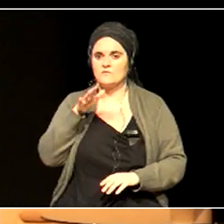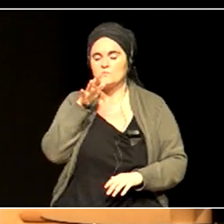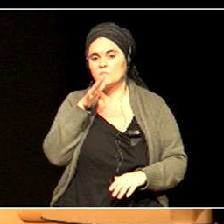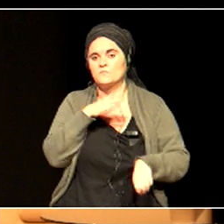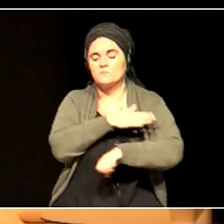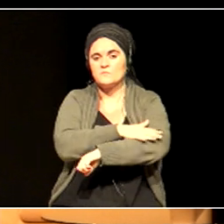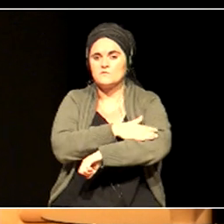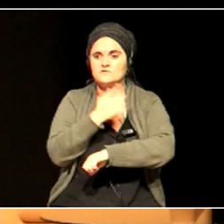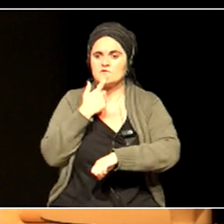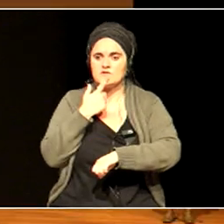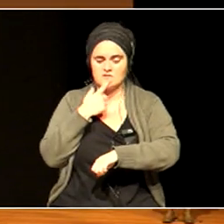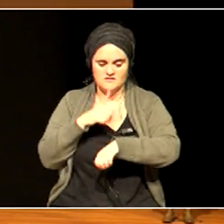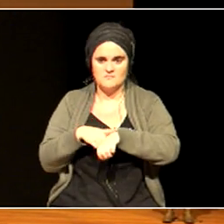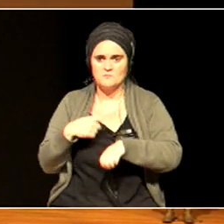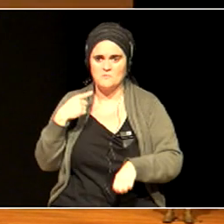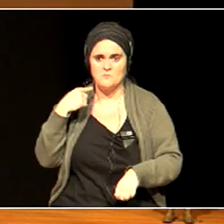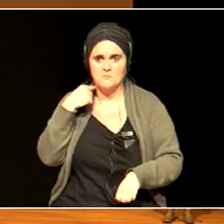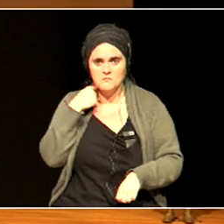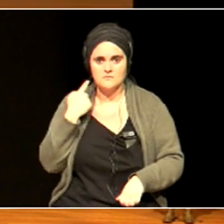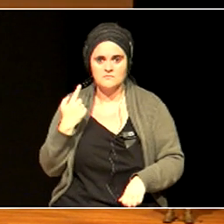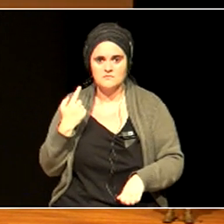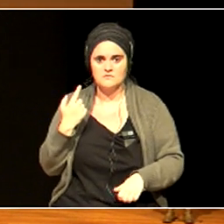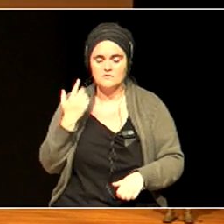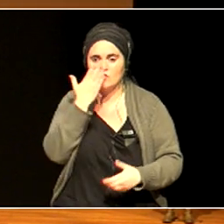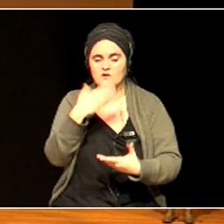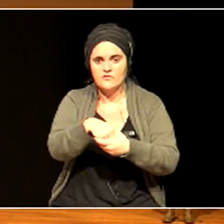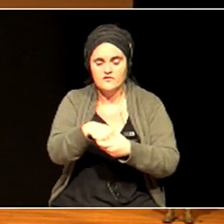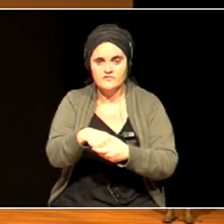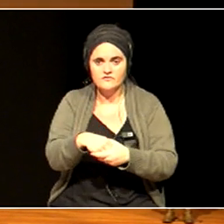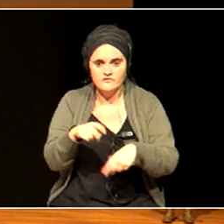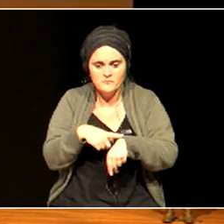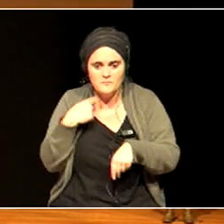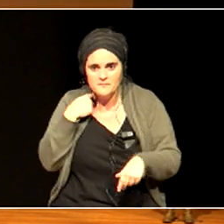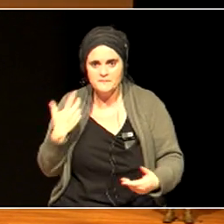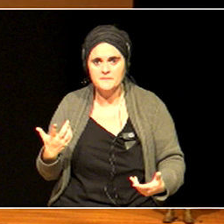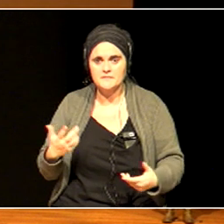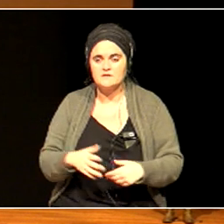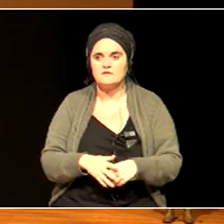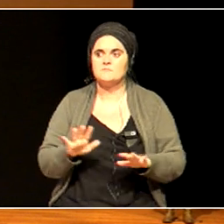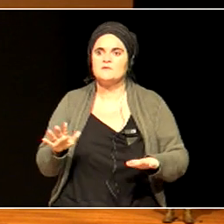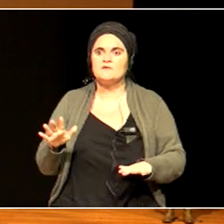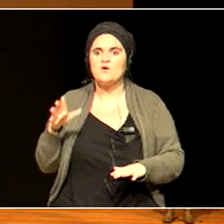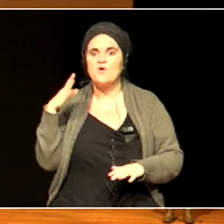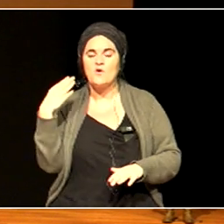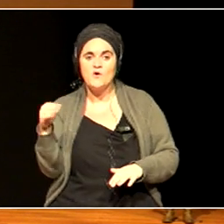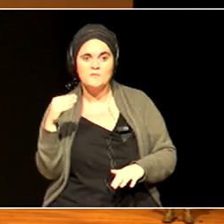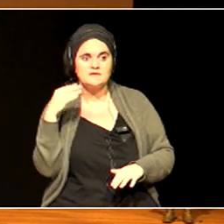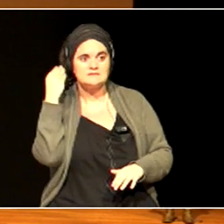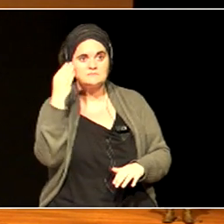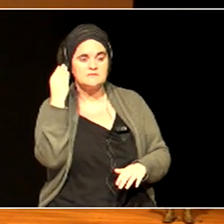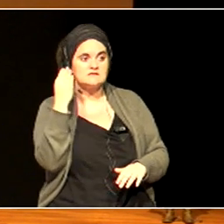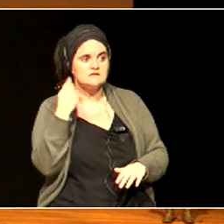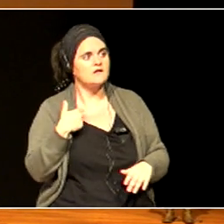children are thinking, we're having valuable lessons. You know, a